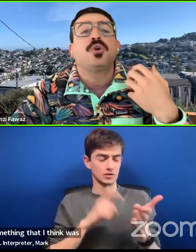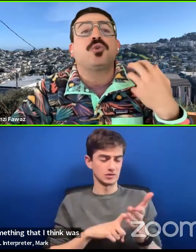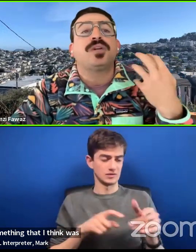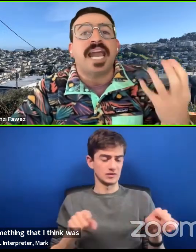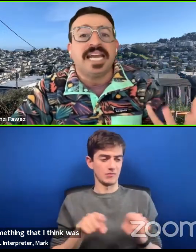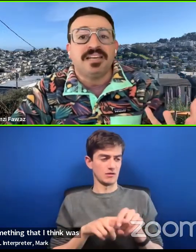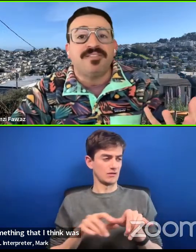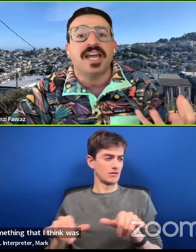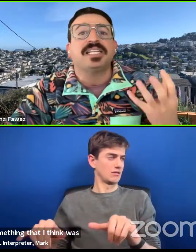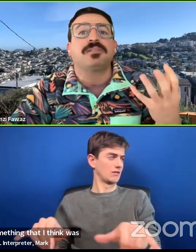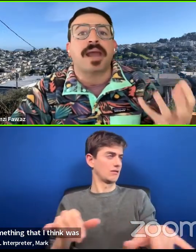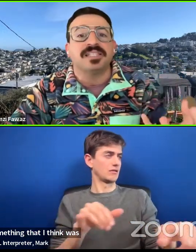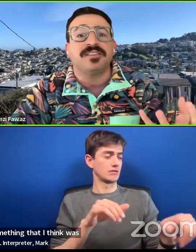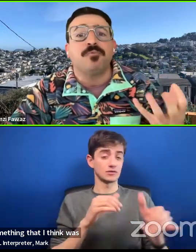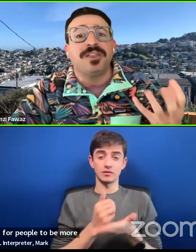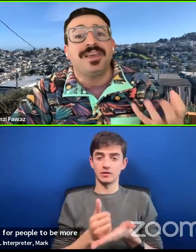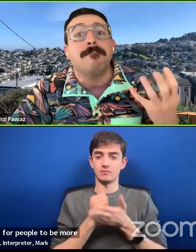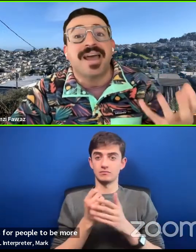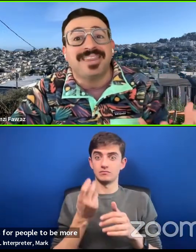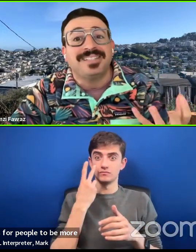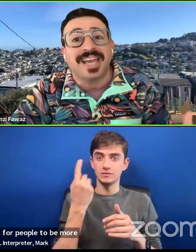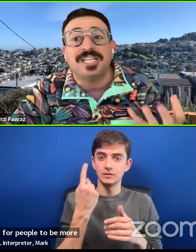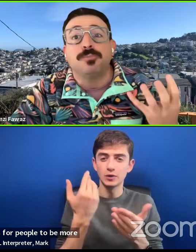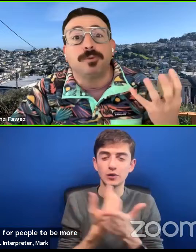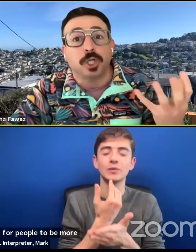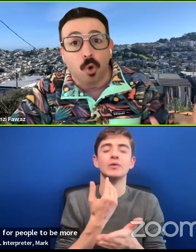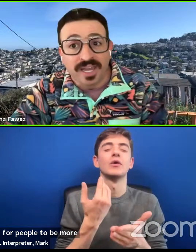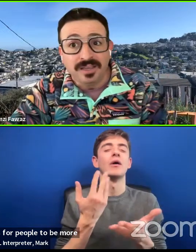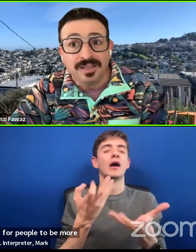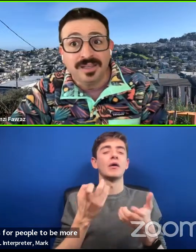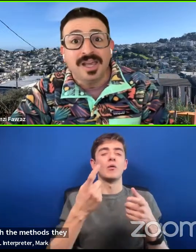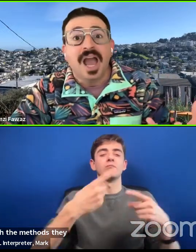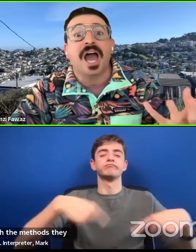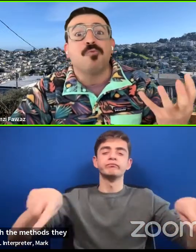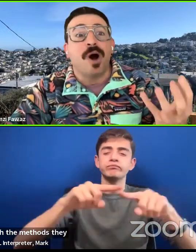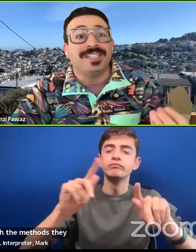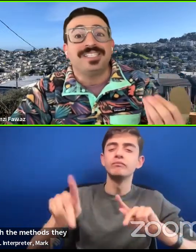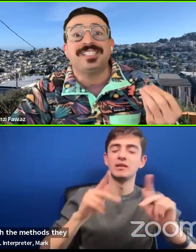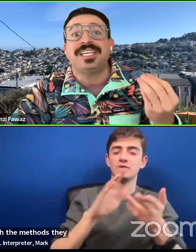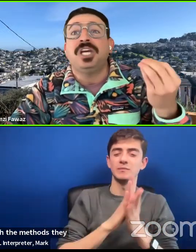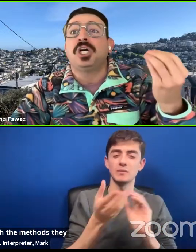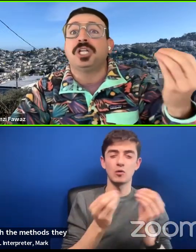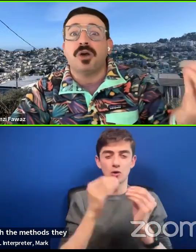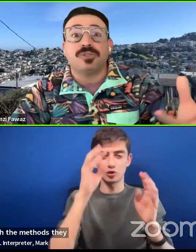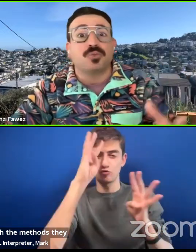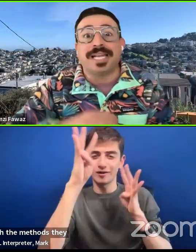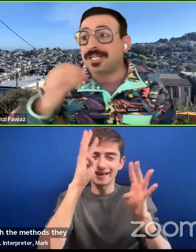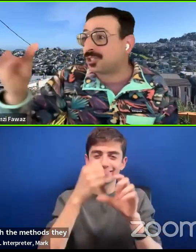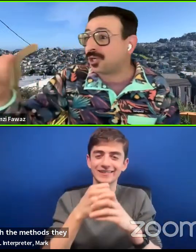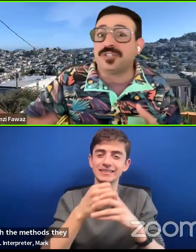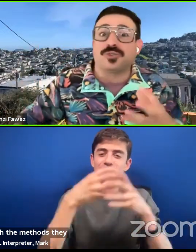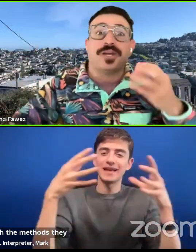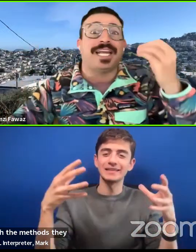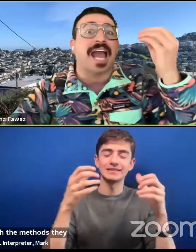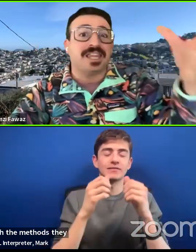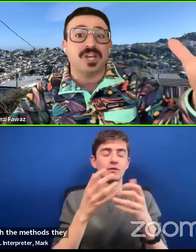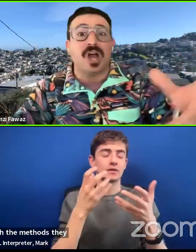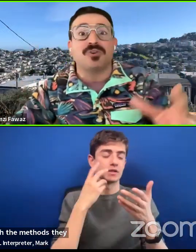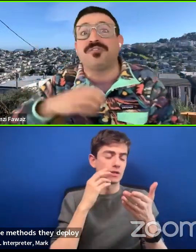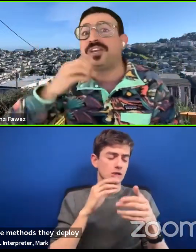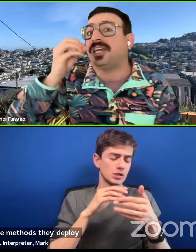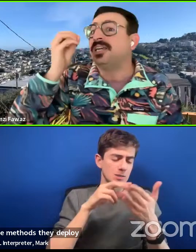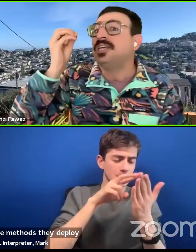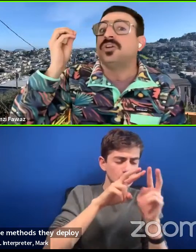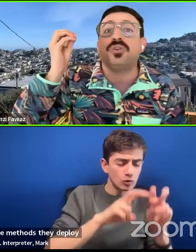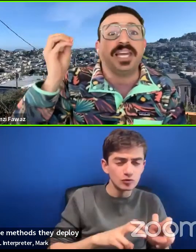to be more creative and expansive with the methods they deploy. I want to see close reading, surface reading,